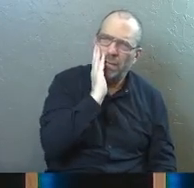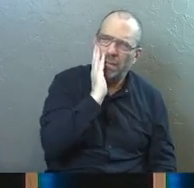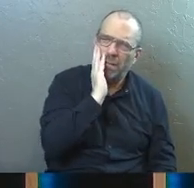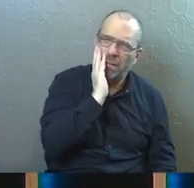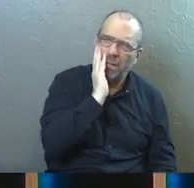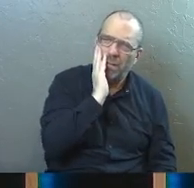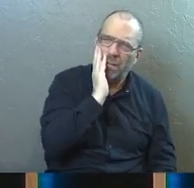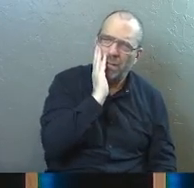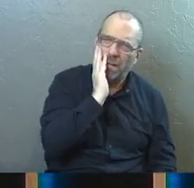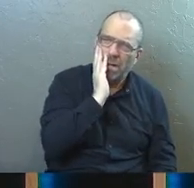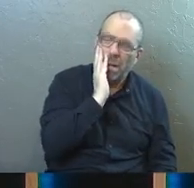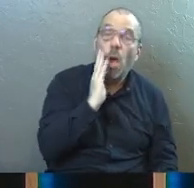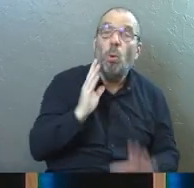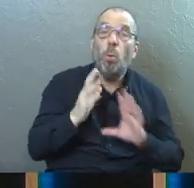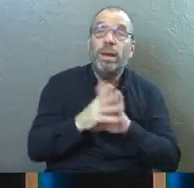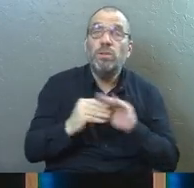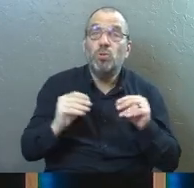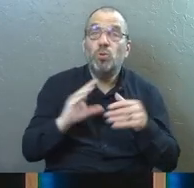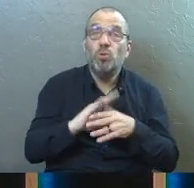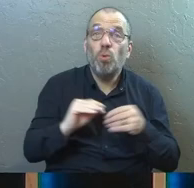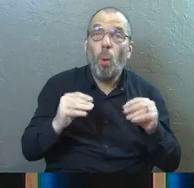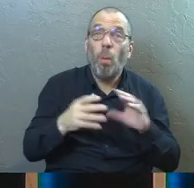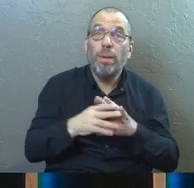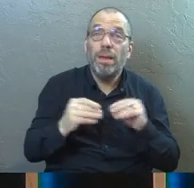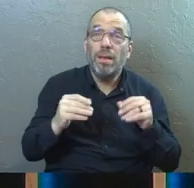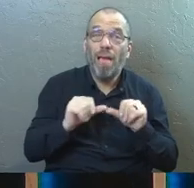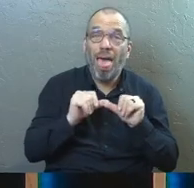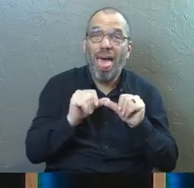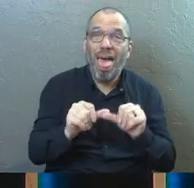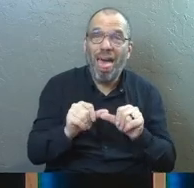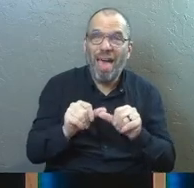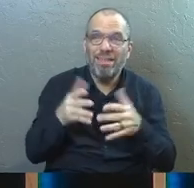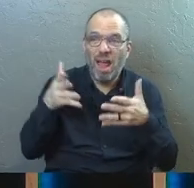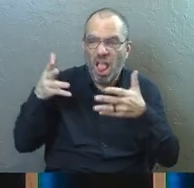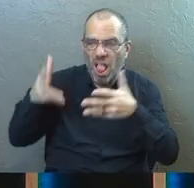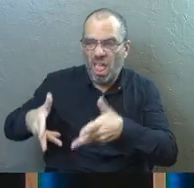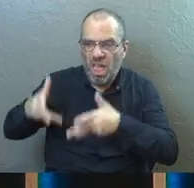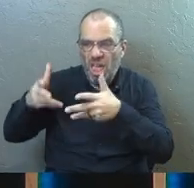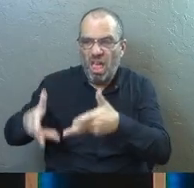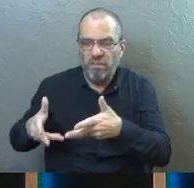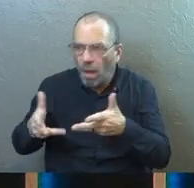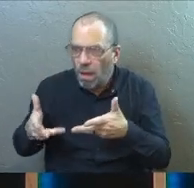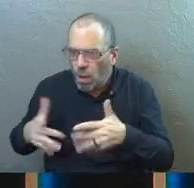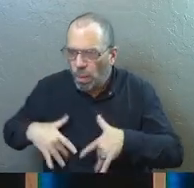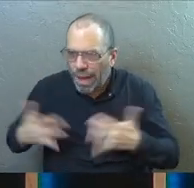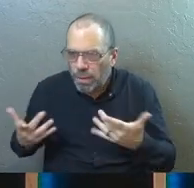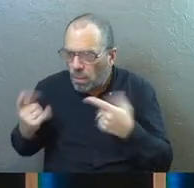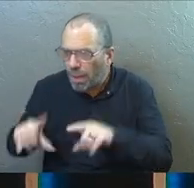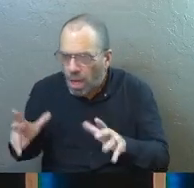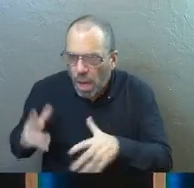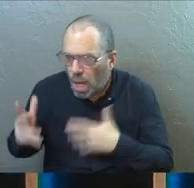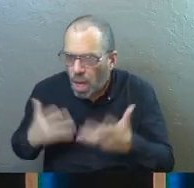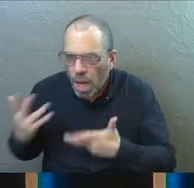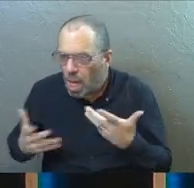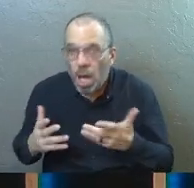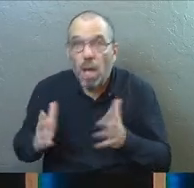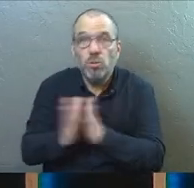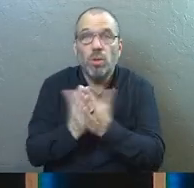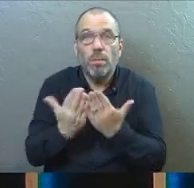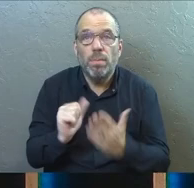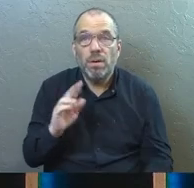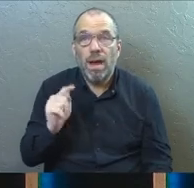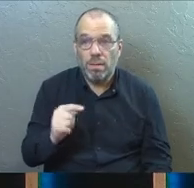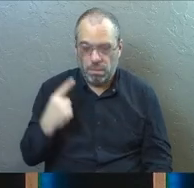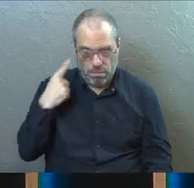I don't like when stories leave somebody stuck and move on. Do you? The whole rest of the book of